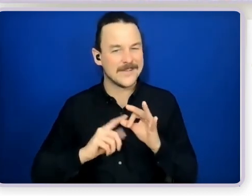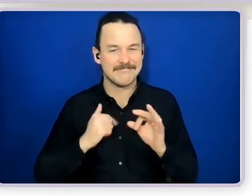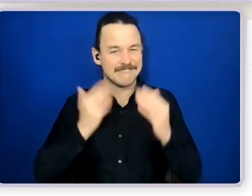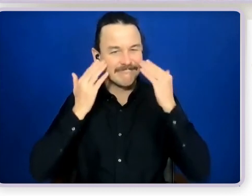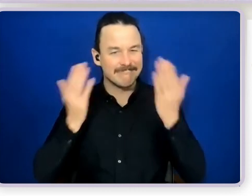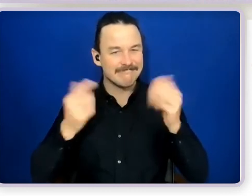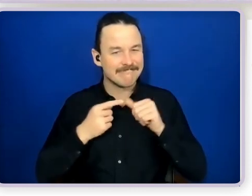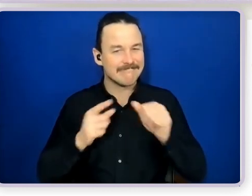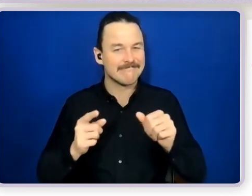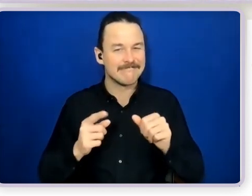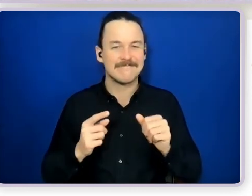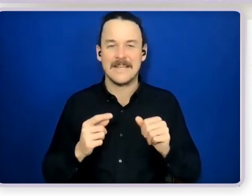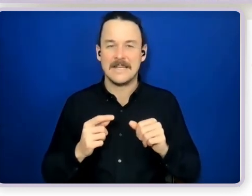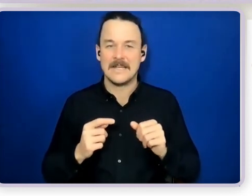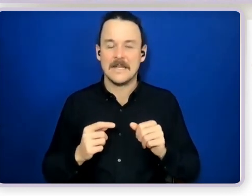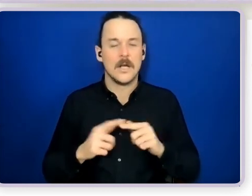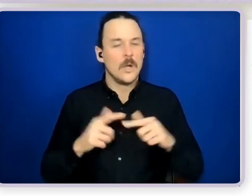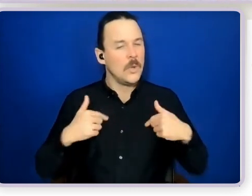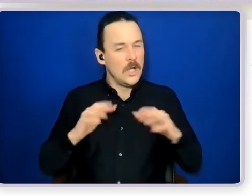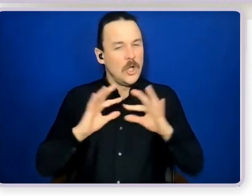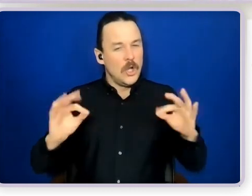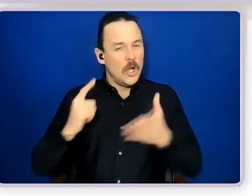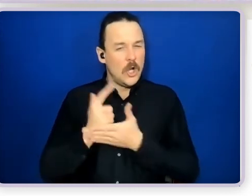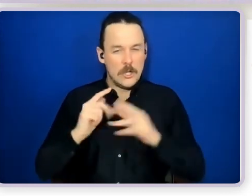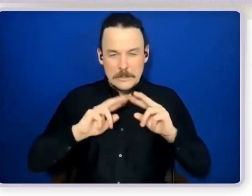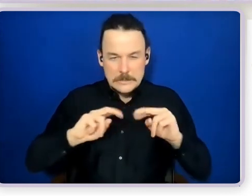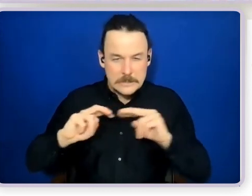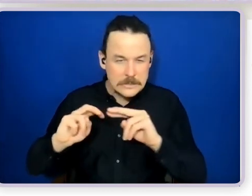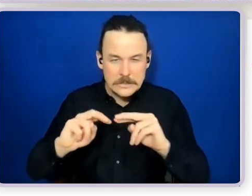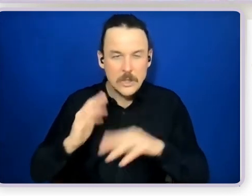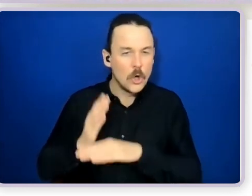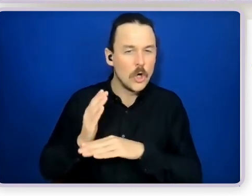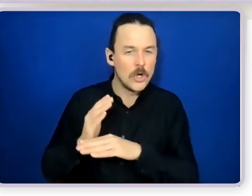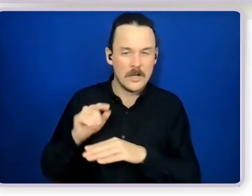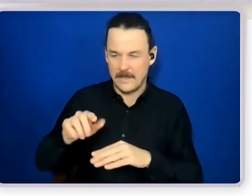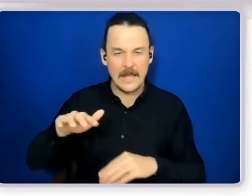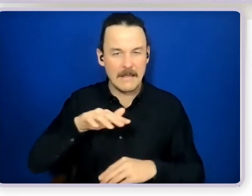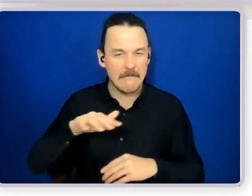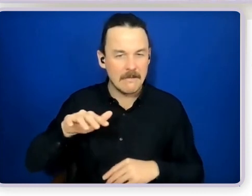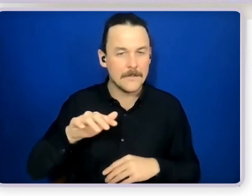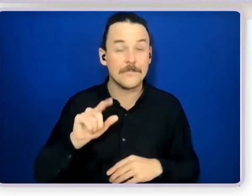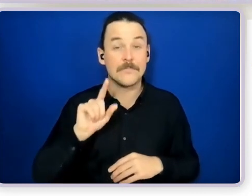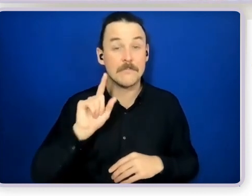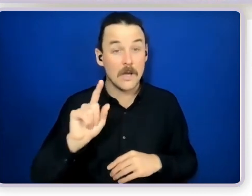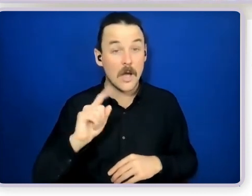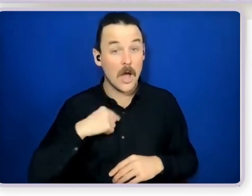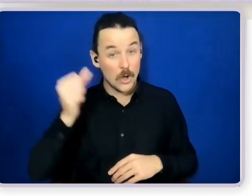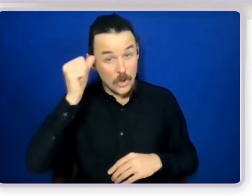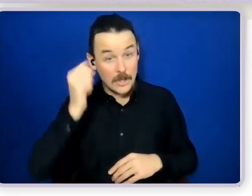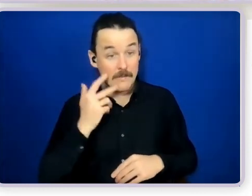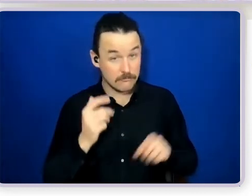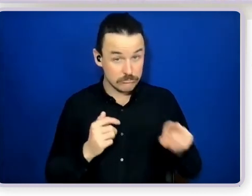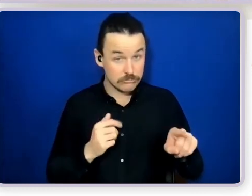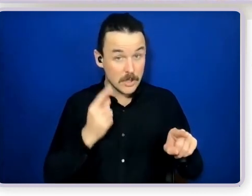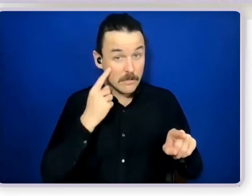space but what I do know about that is that if you can find one person you know